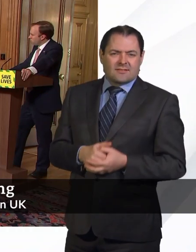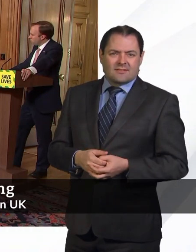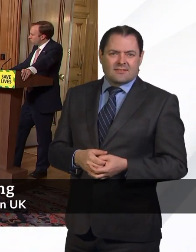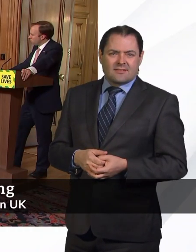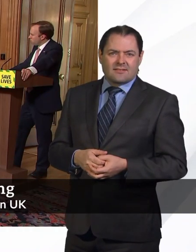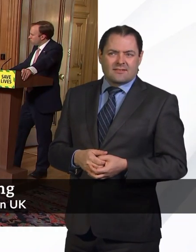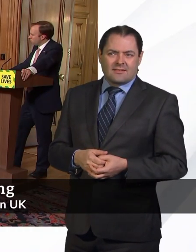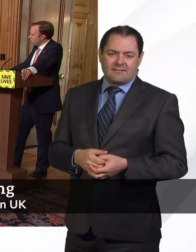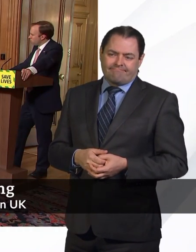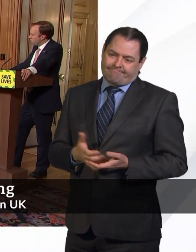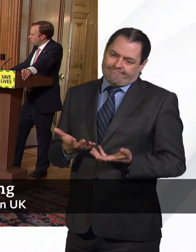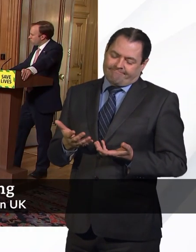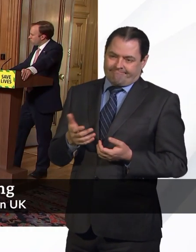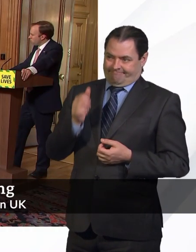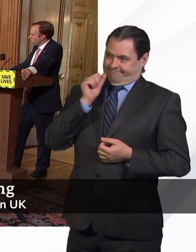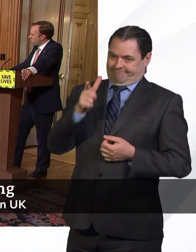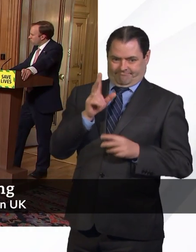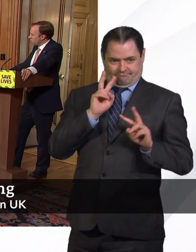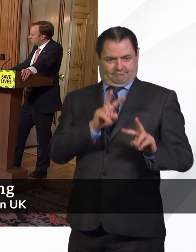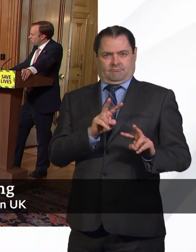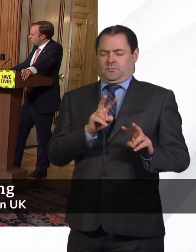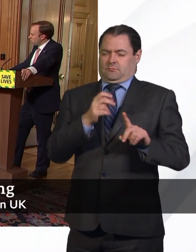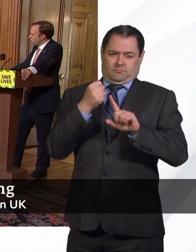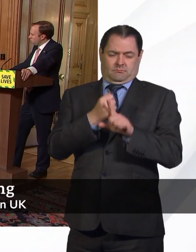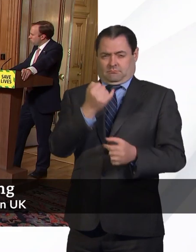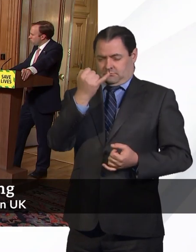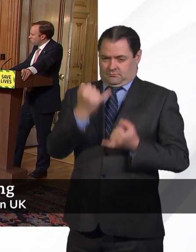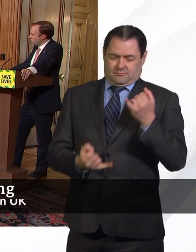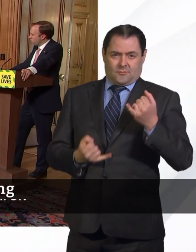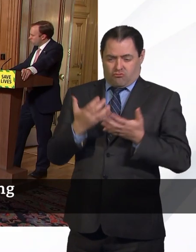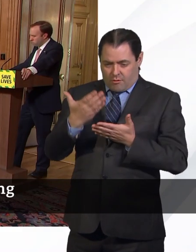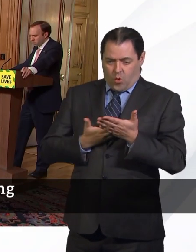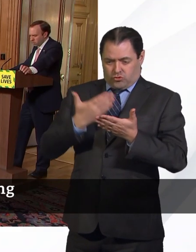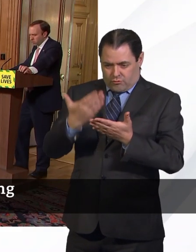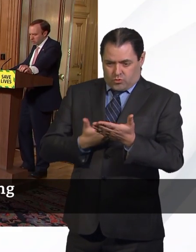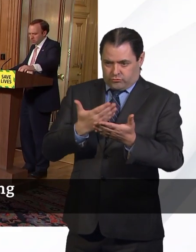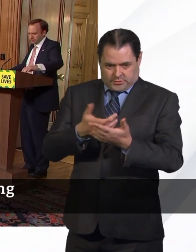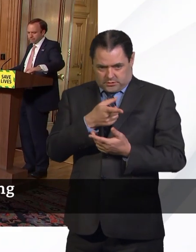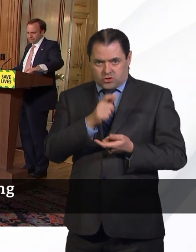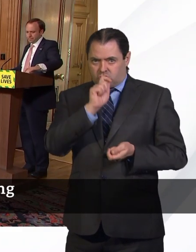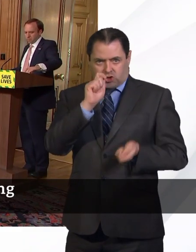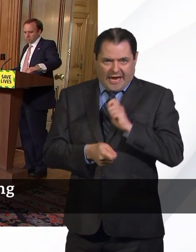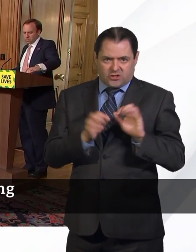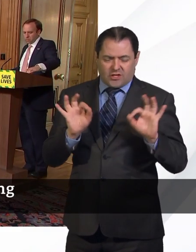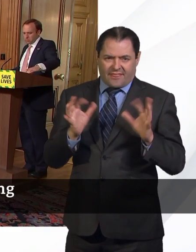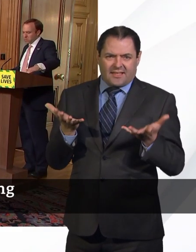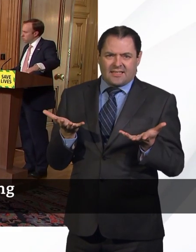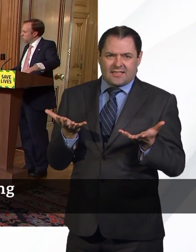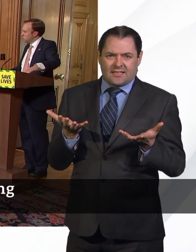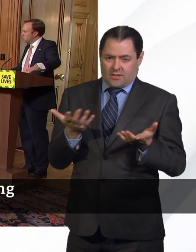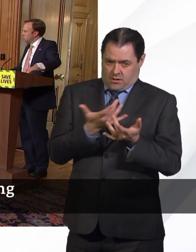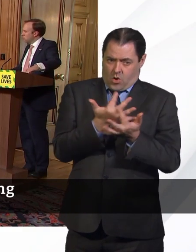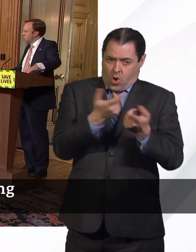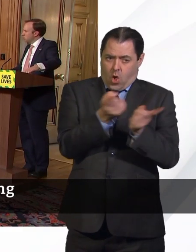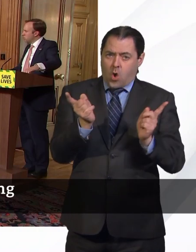you know, given the scale of the issue, it's just report after report. And obviously there are many people